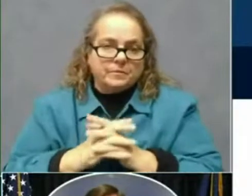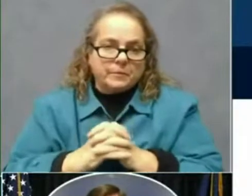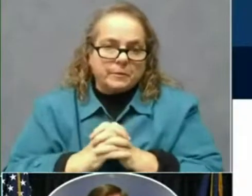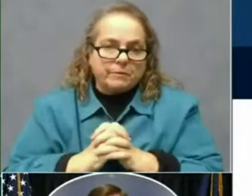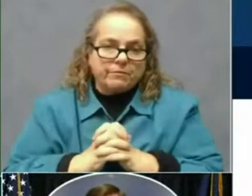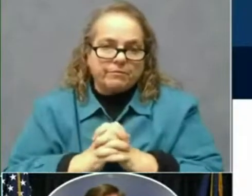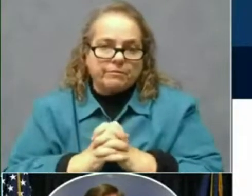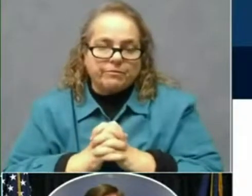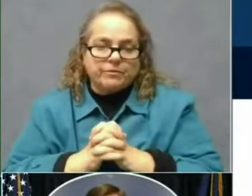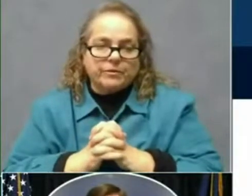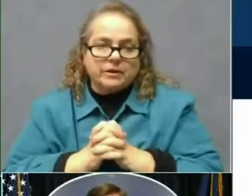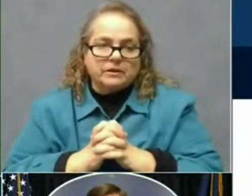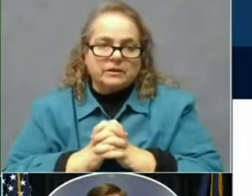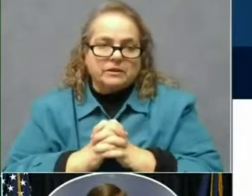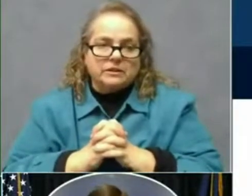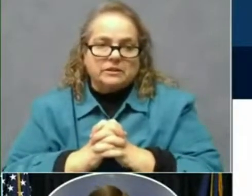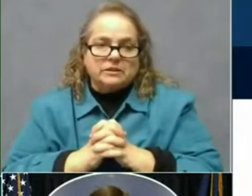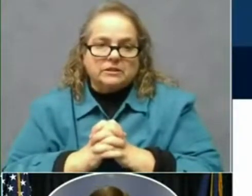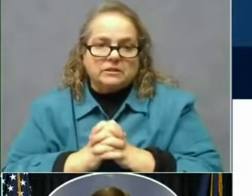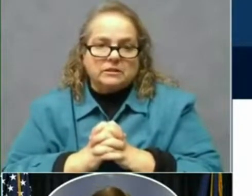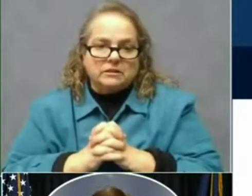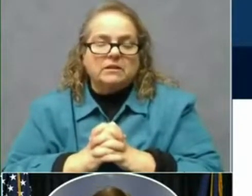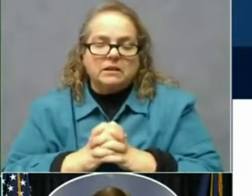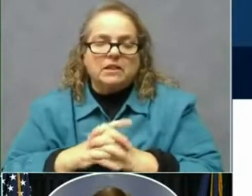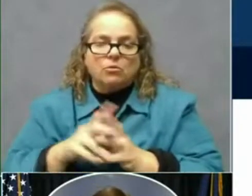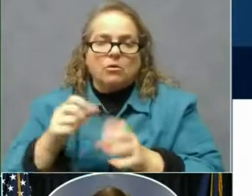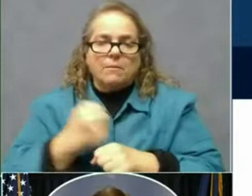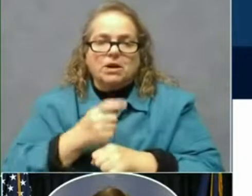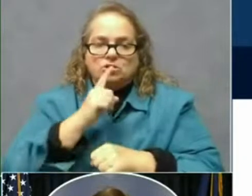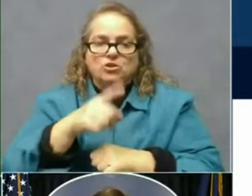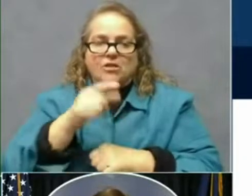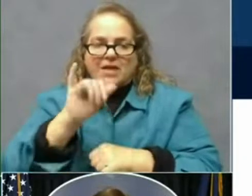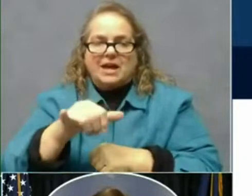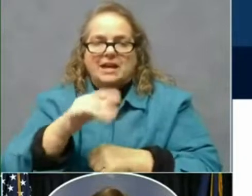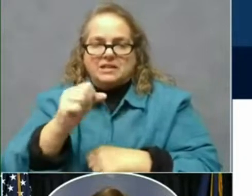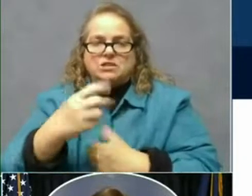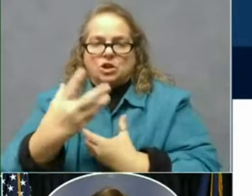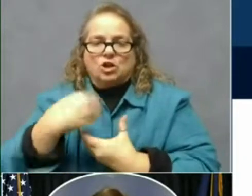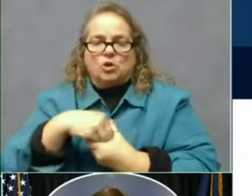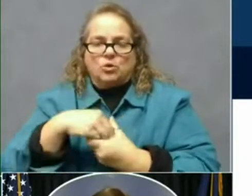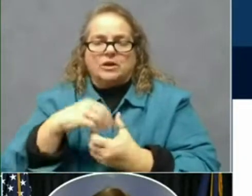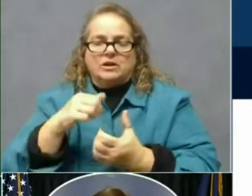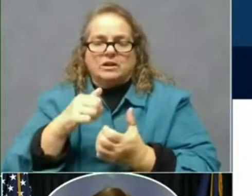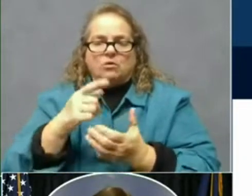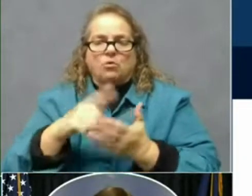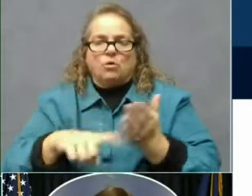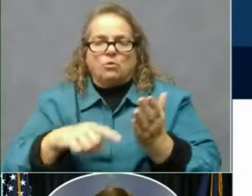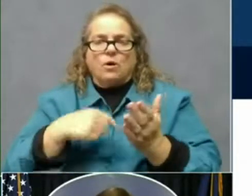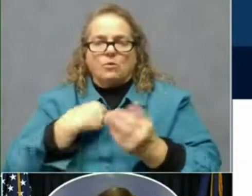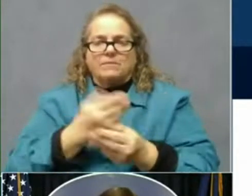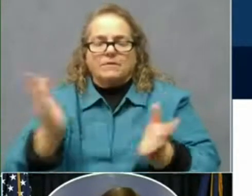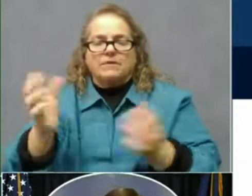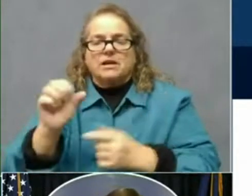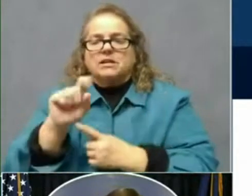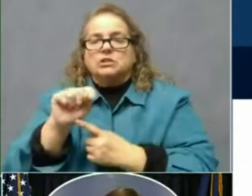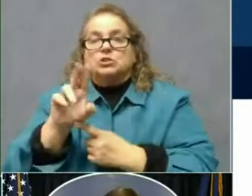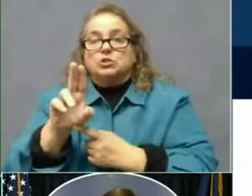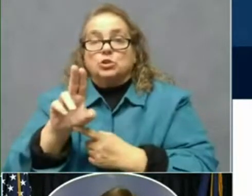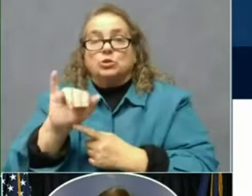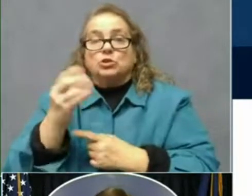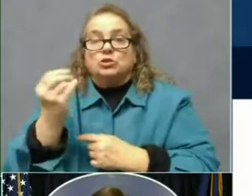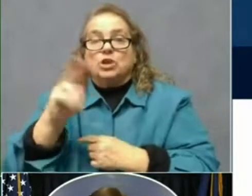I'll sure this is included in the materials that people receive. Stu Johnson from WEKU.